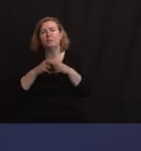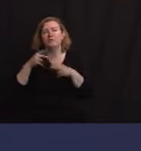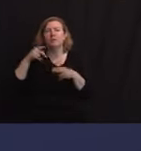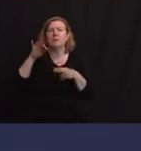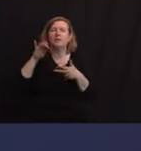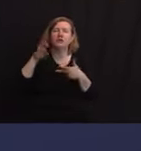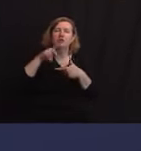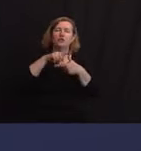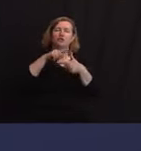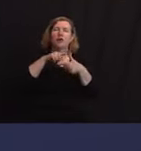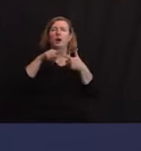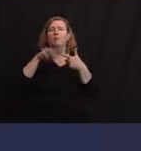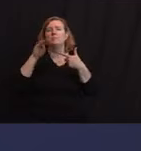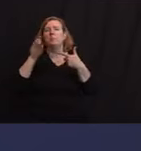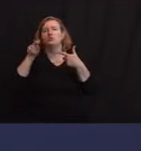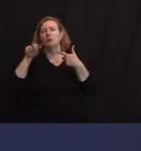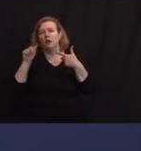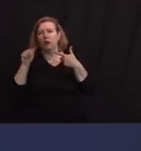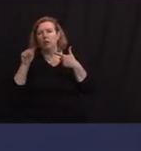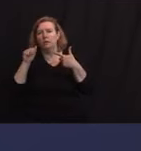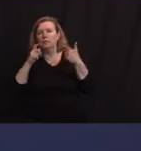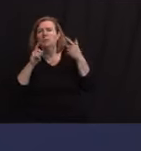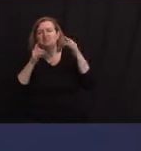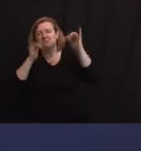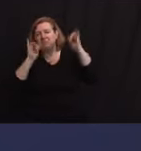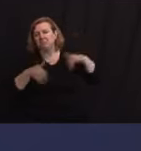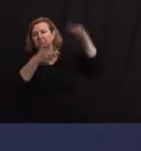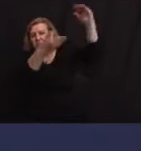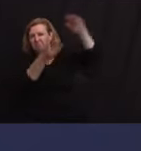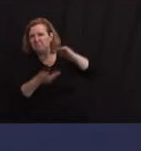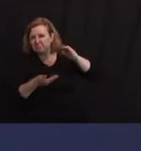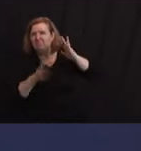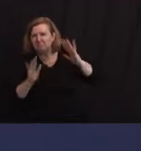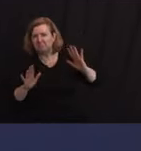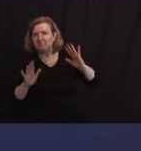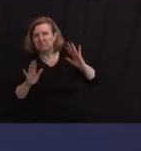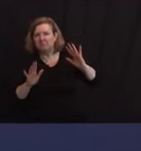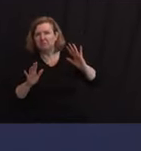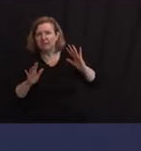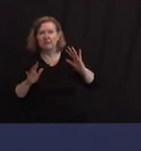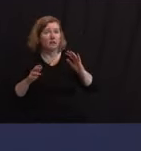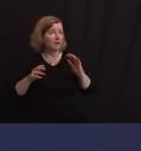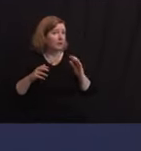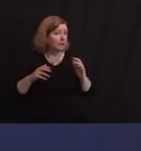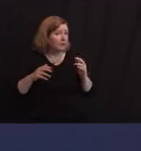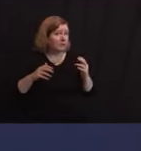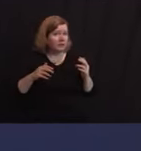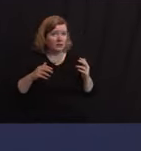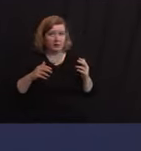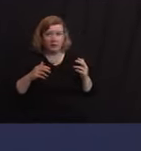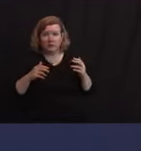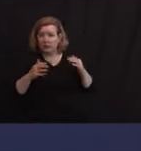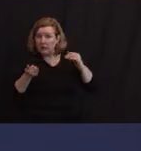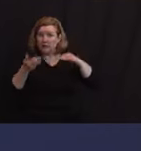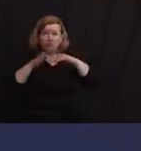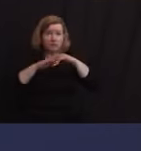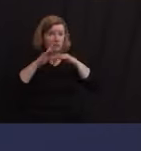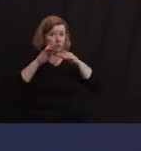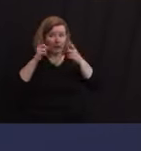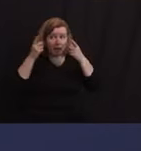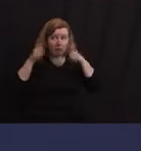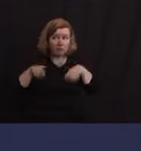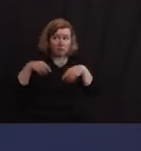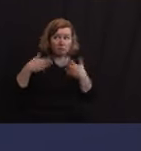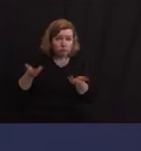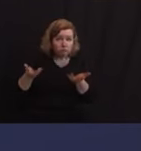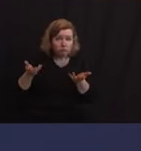steady. Is there any discussion or word about supplies being possibly increased? And with the percentage of minority